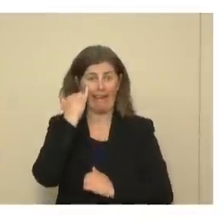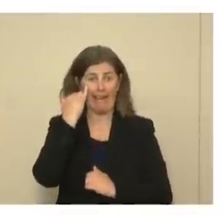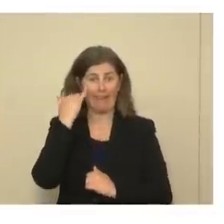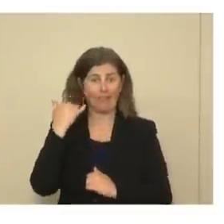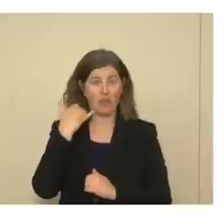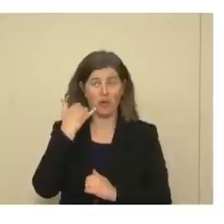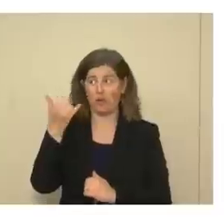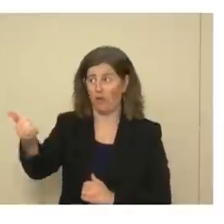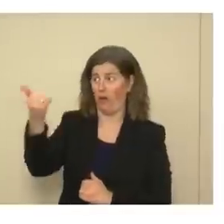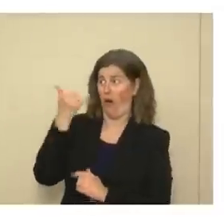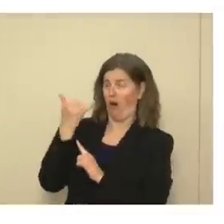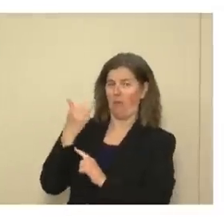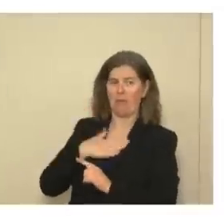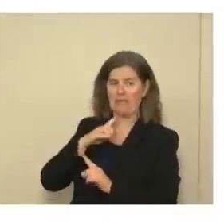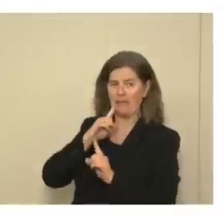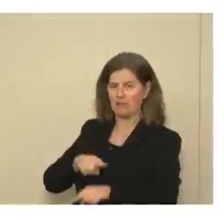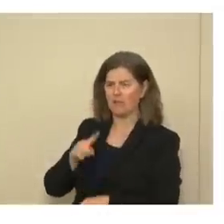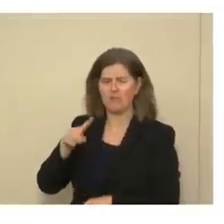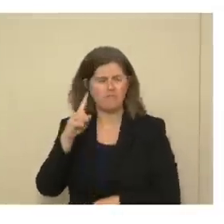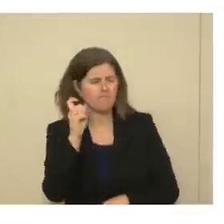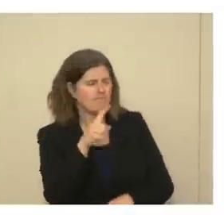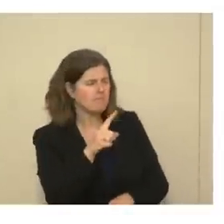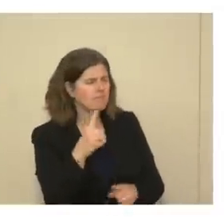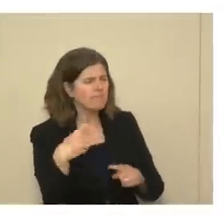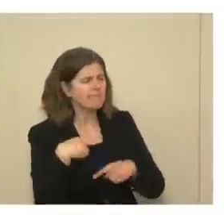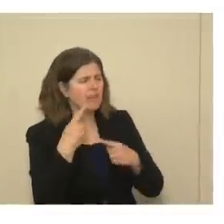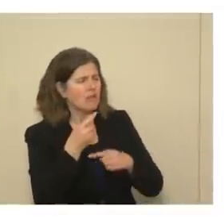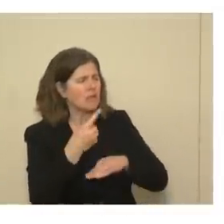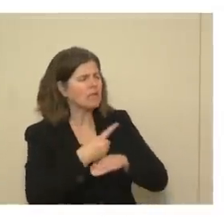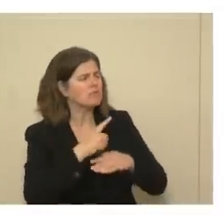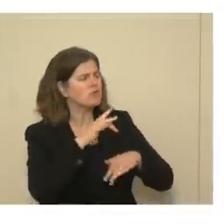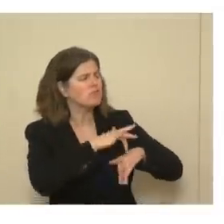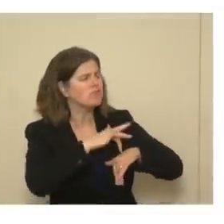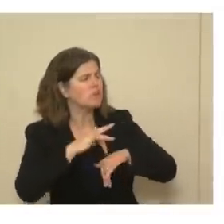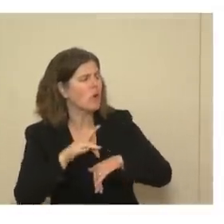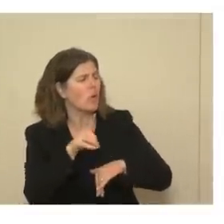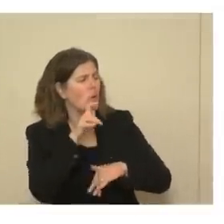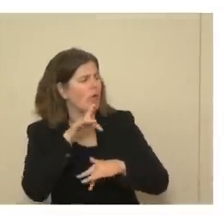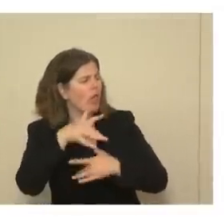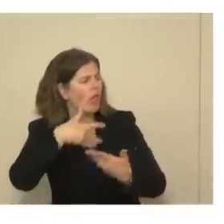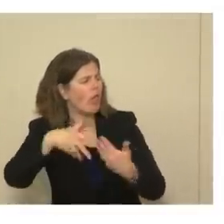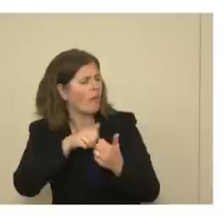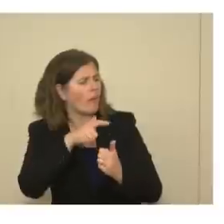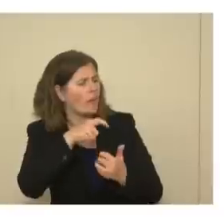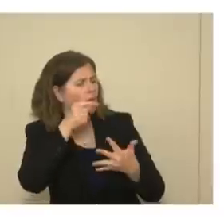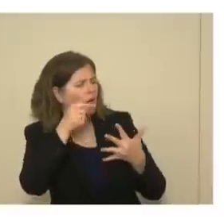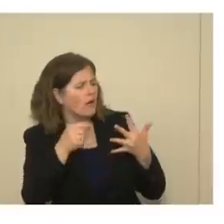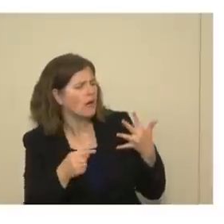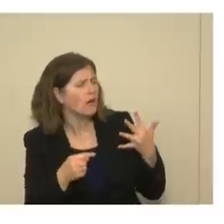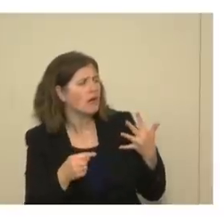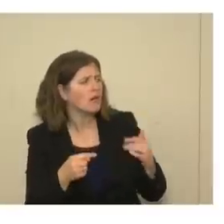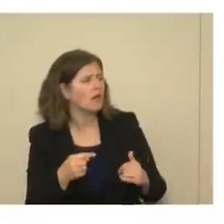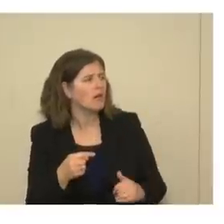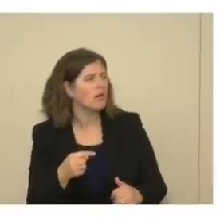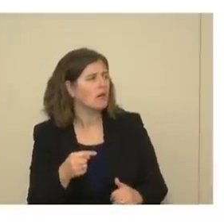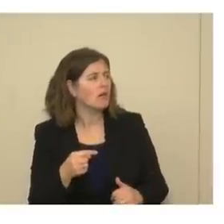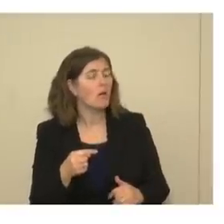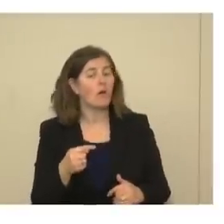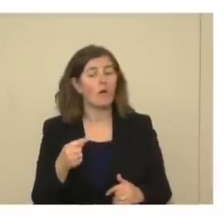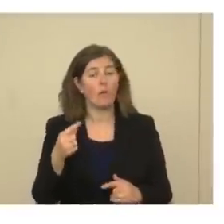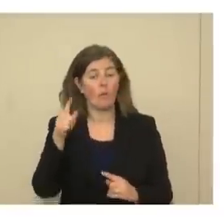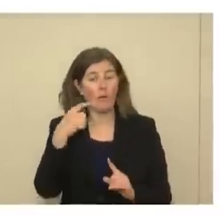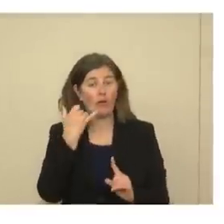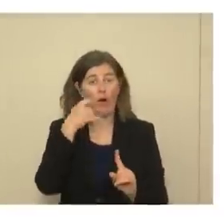answer the phone. They will ask you where you've been the last few days and who you've come in contact with. We will not tell them